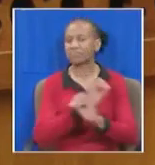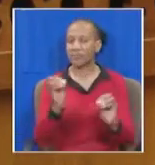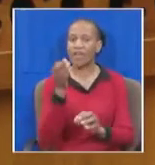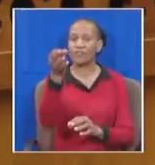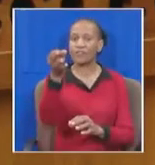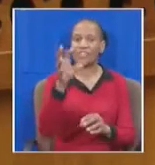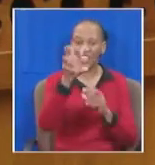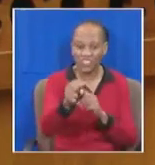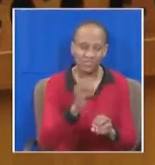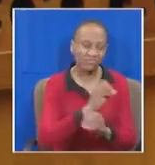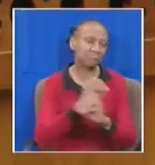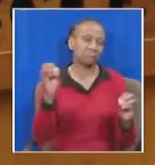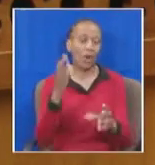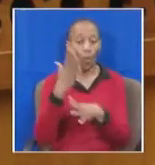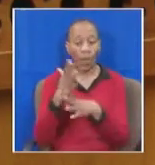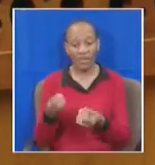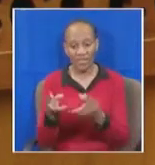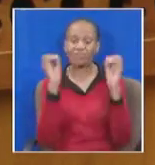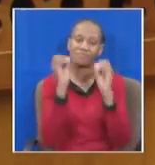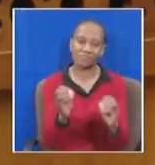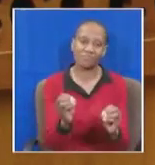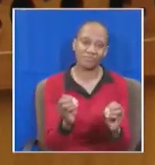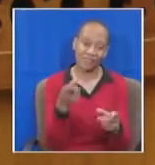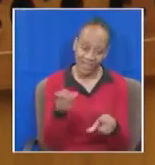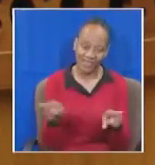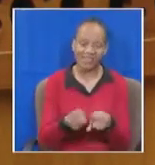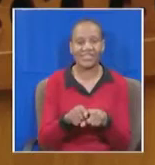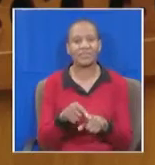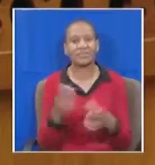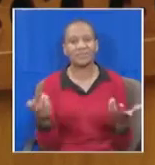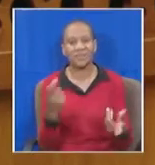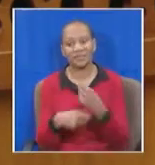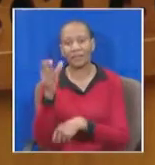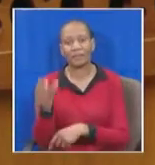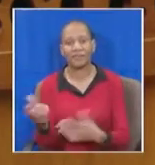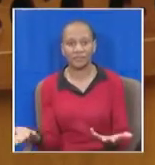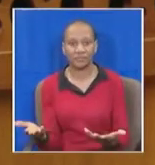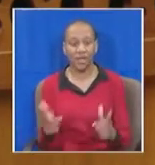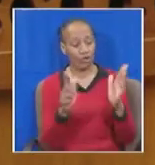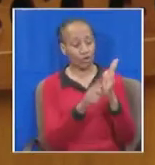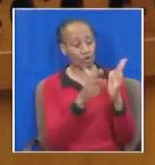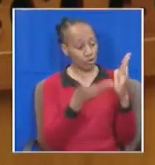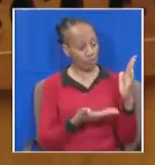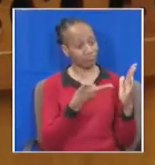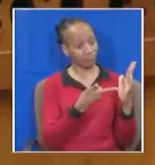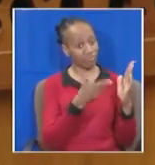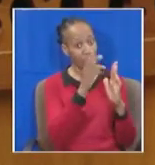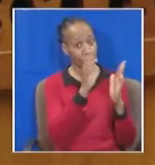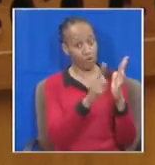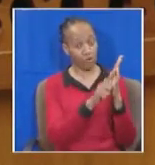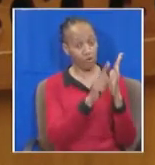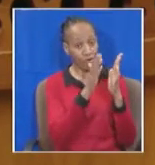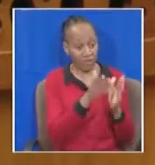with no employment. What you mentioned, says the advocate, are the fruits of devaluing. Once we have stopped